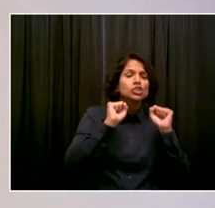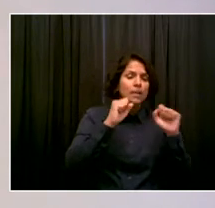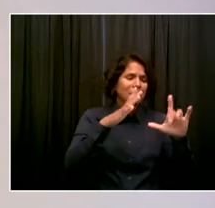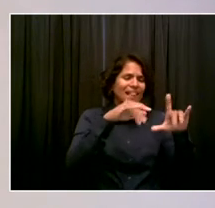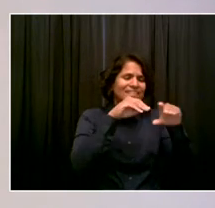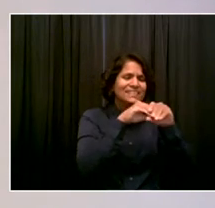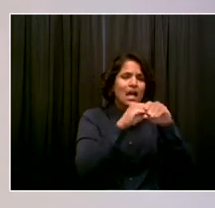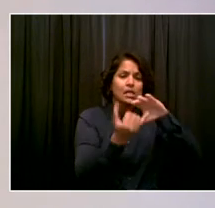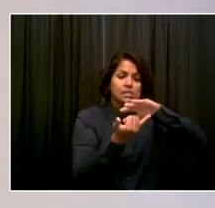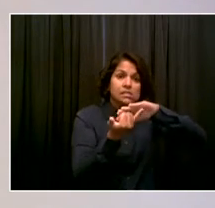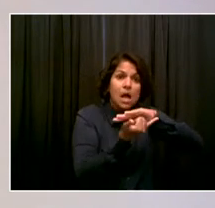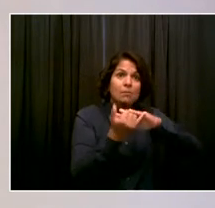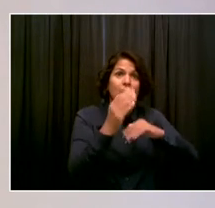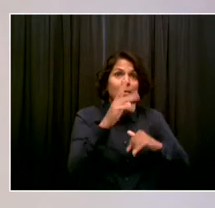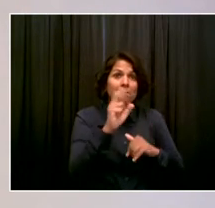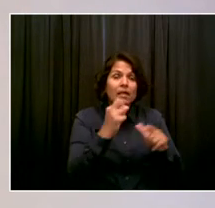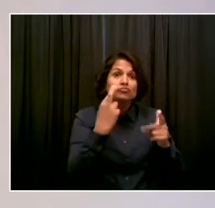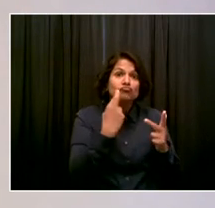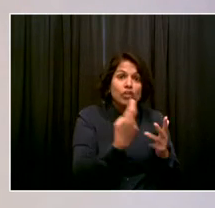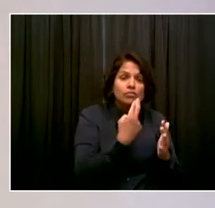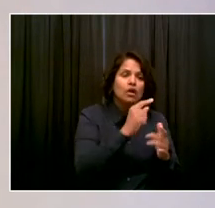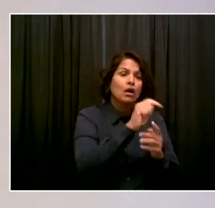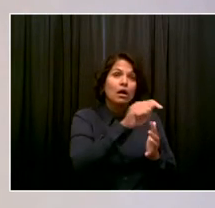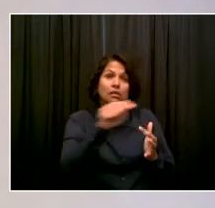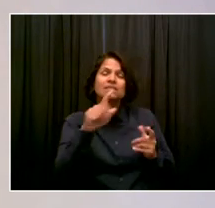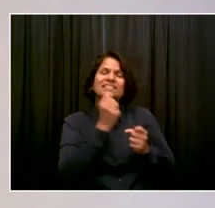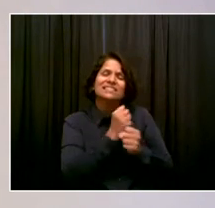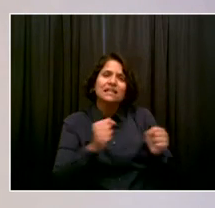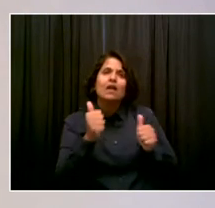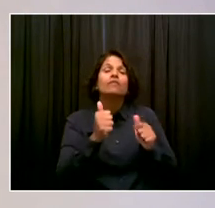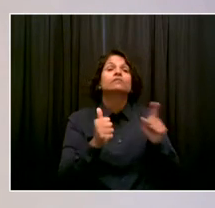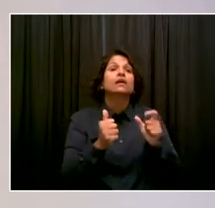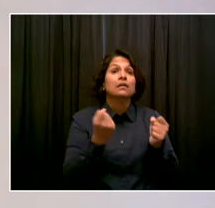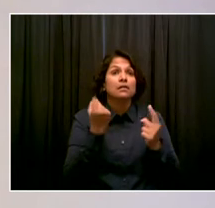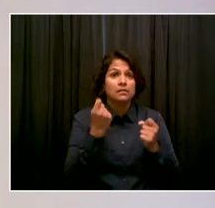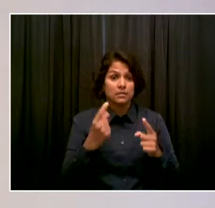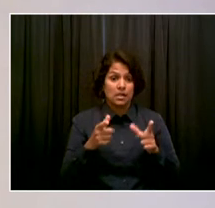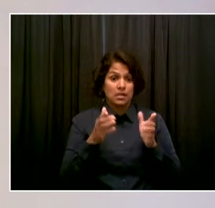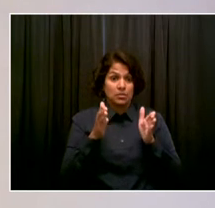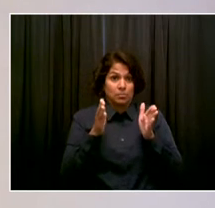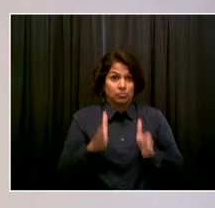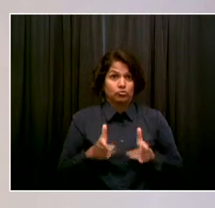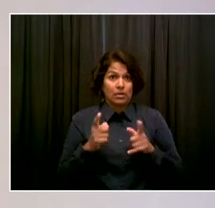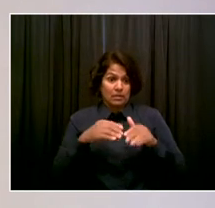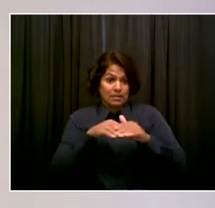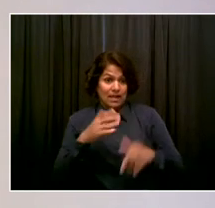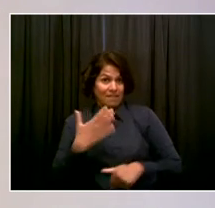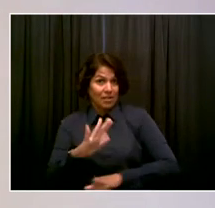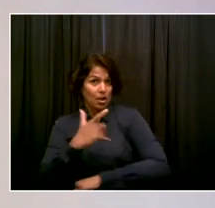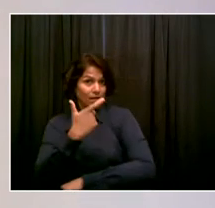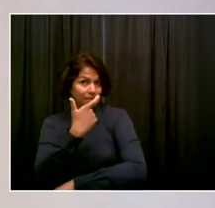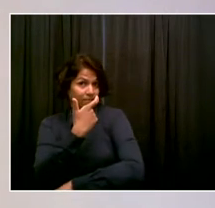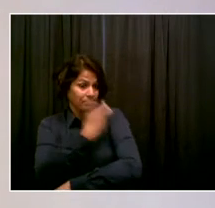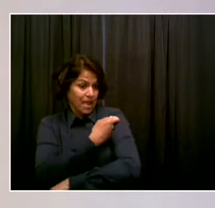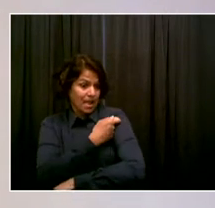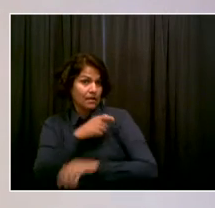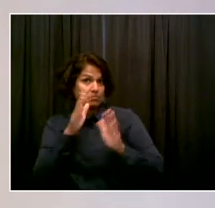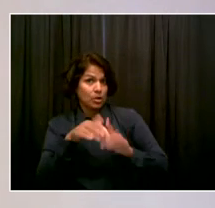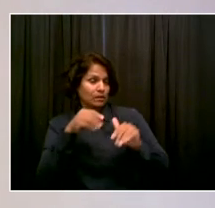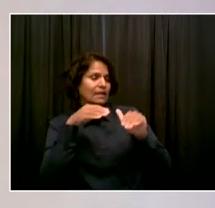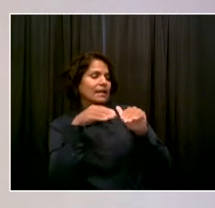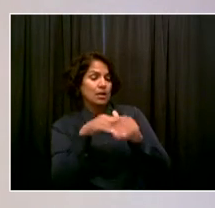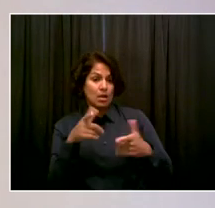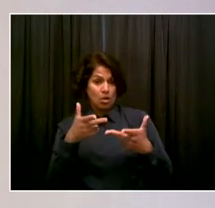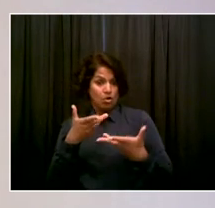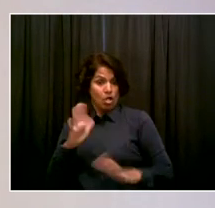who are only fully vaccinated. That is the thrust of the policy. Many of them are settings where, you know, where